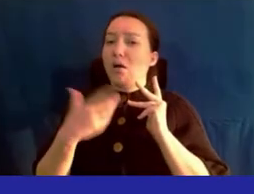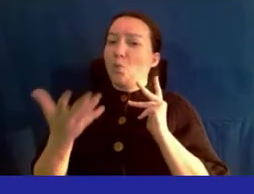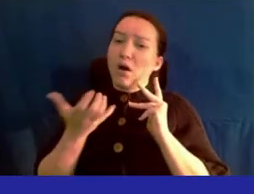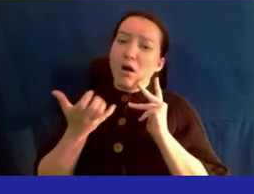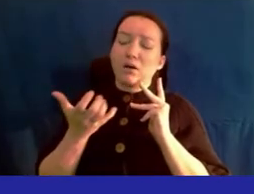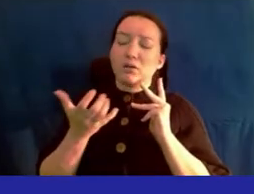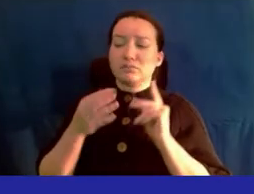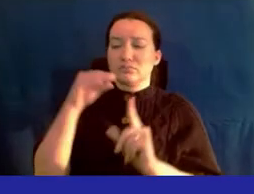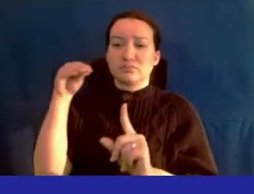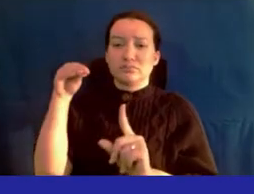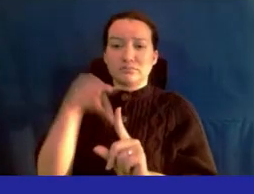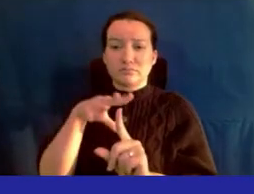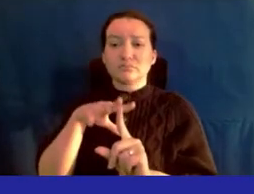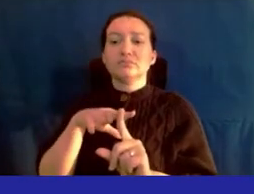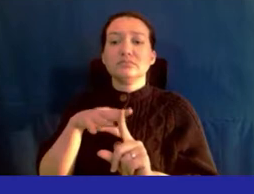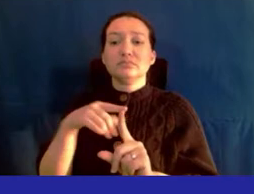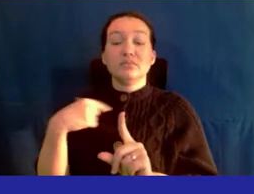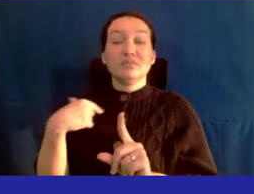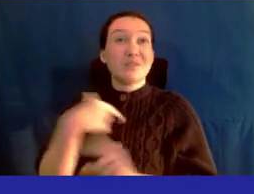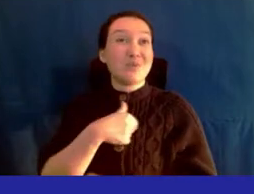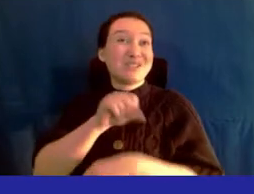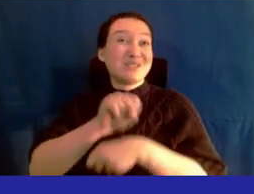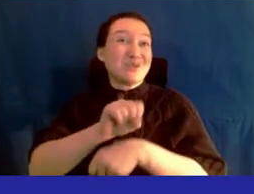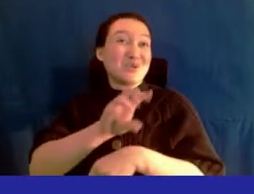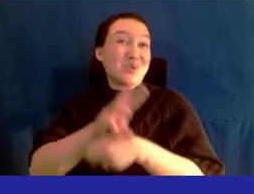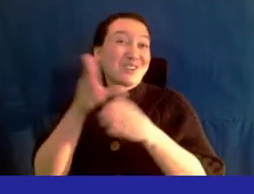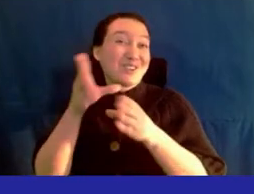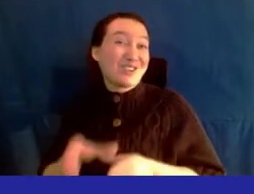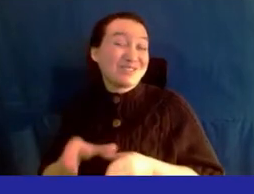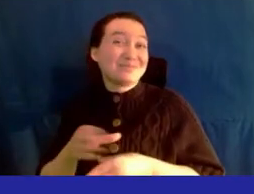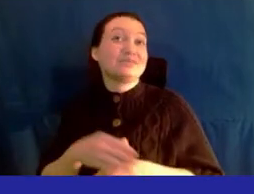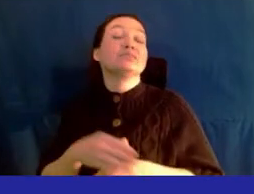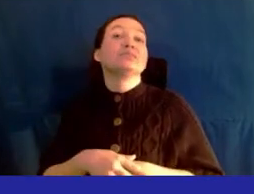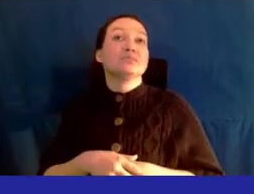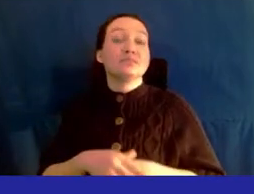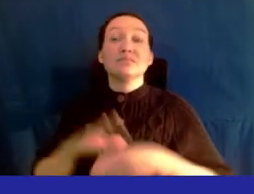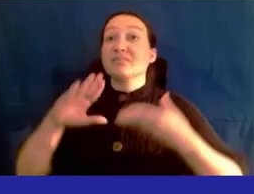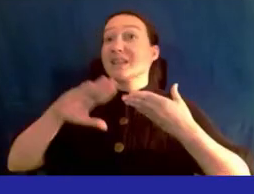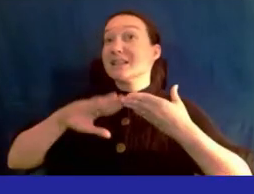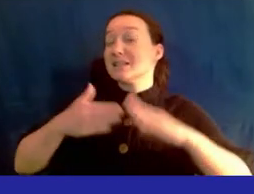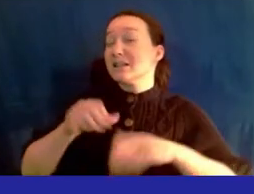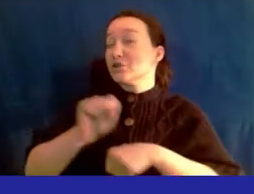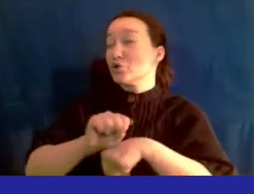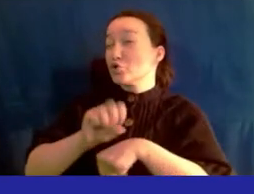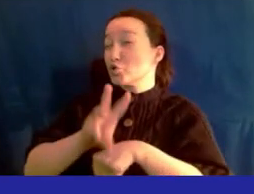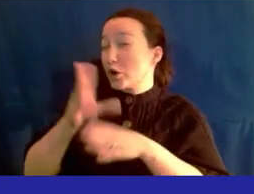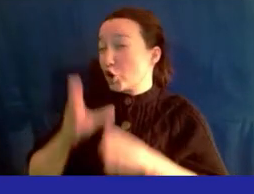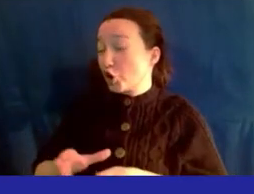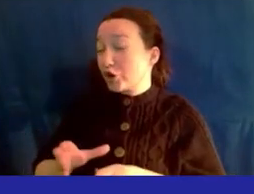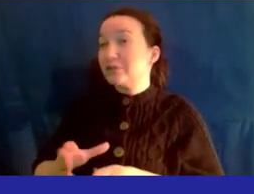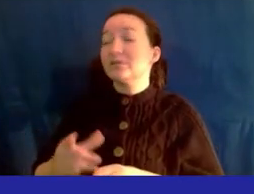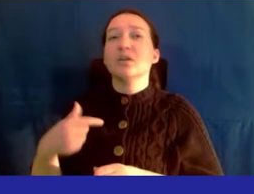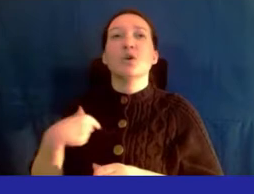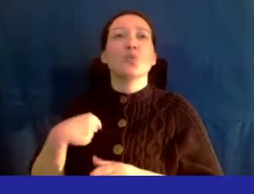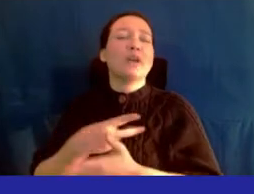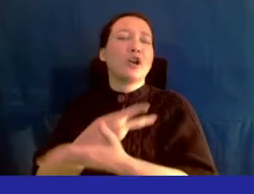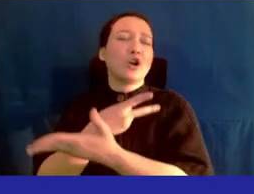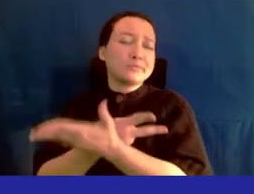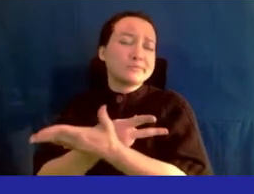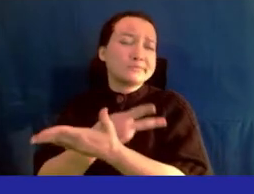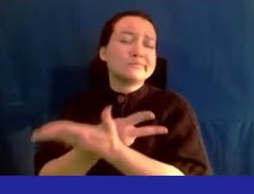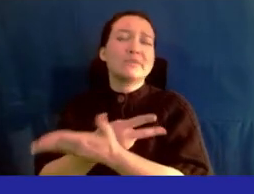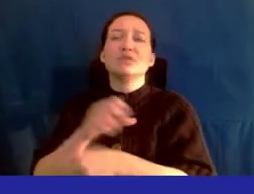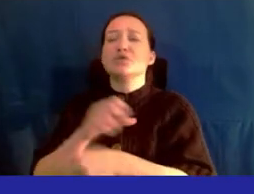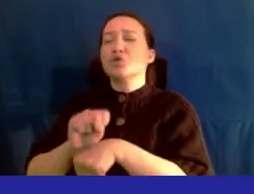light that we're social workers. We are city social workers. We are master's educated social